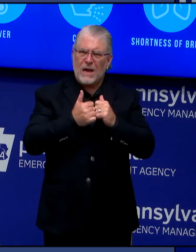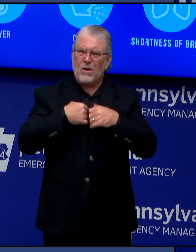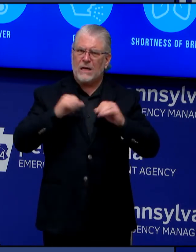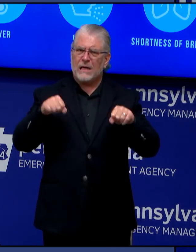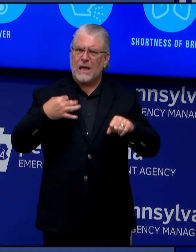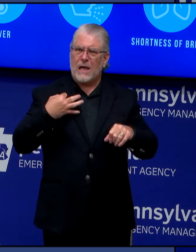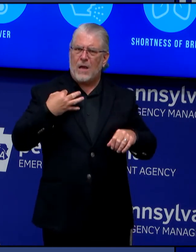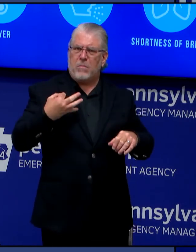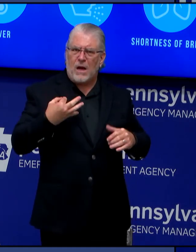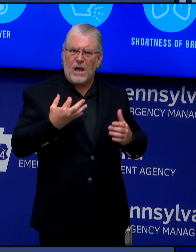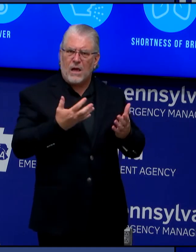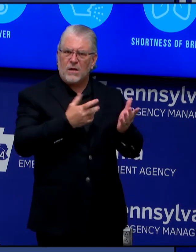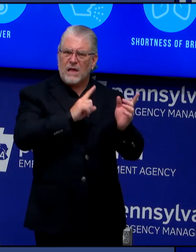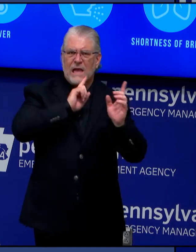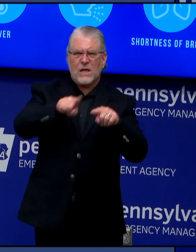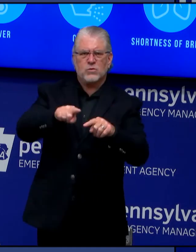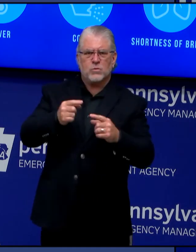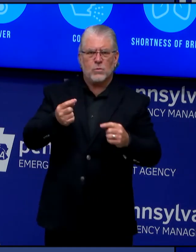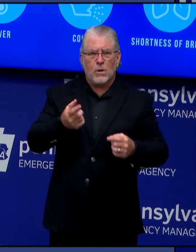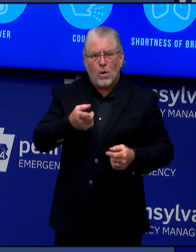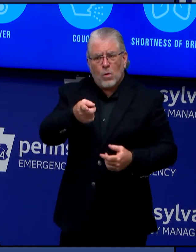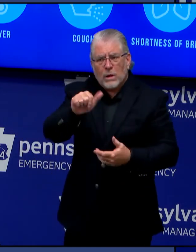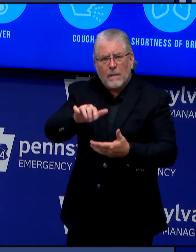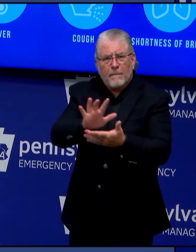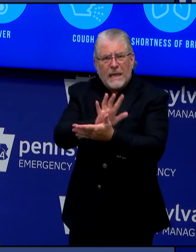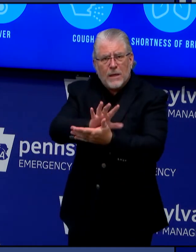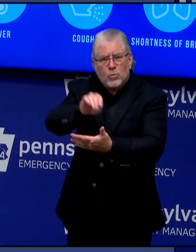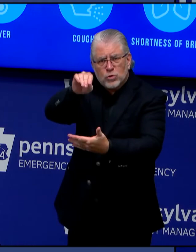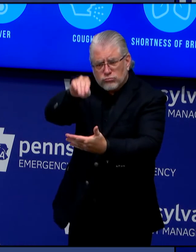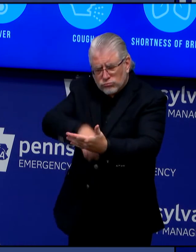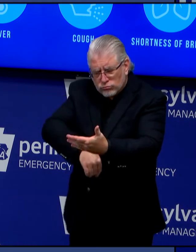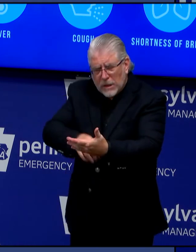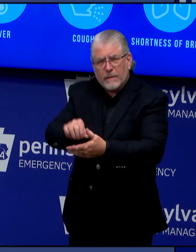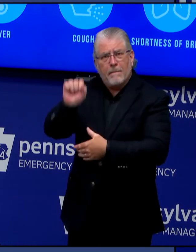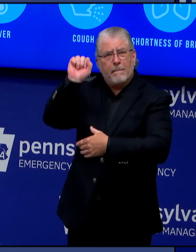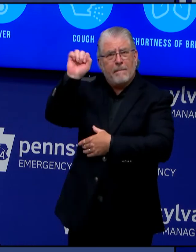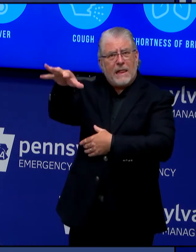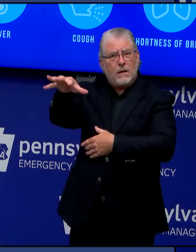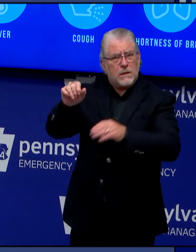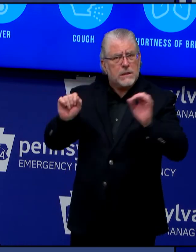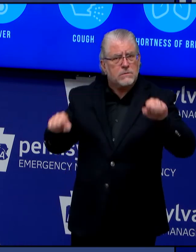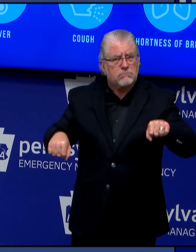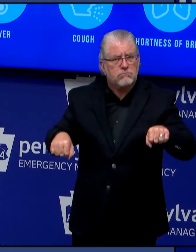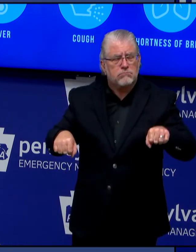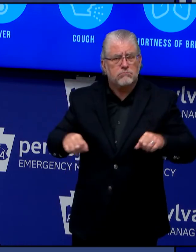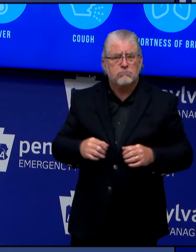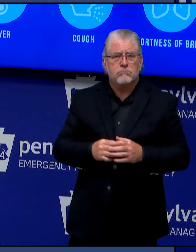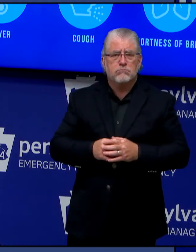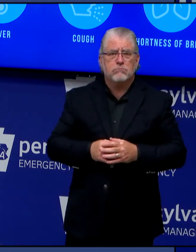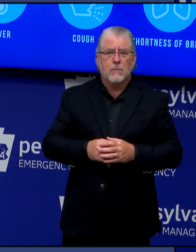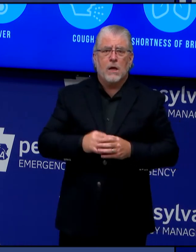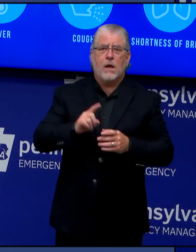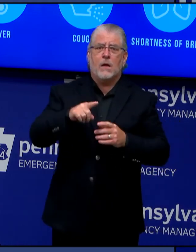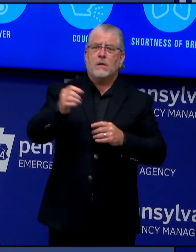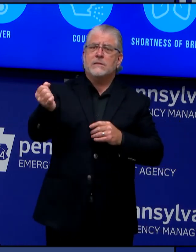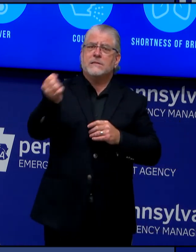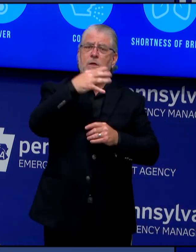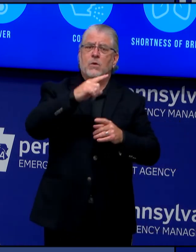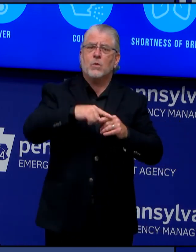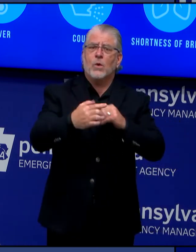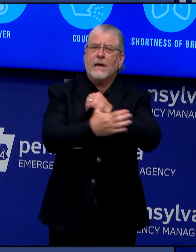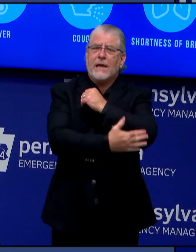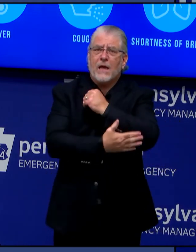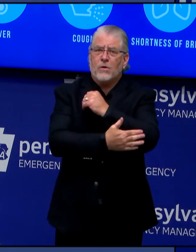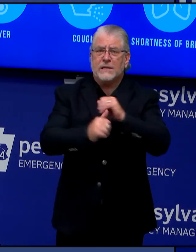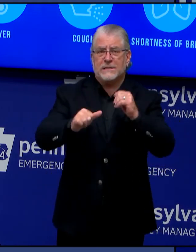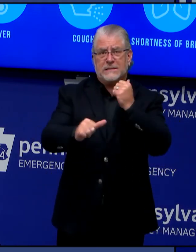through paper applications, and they can just submit those applications to our county assistance offices. So that